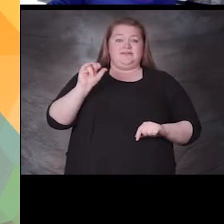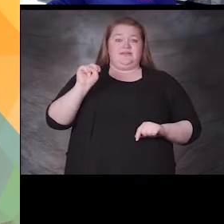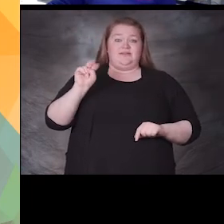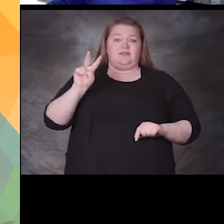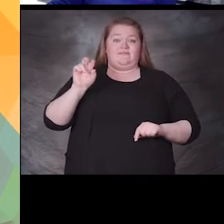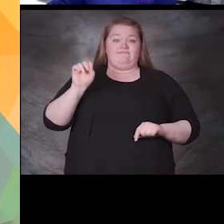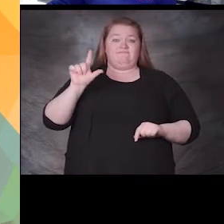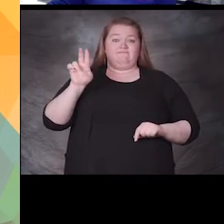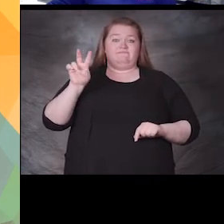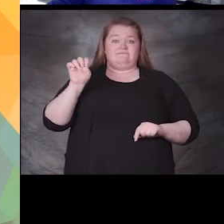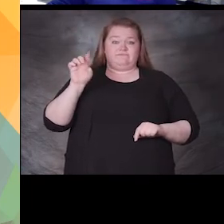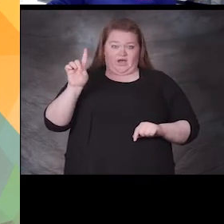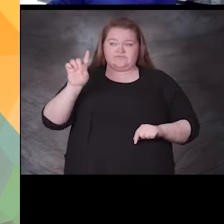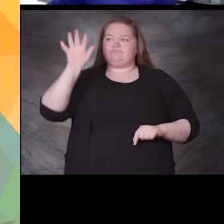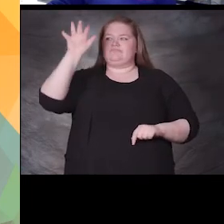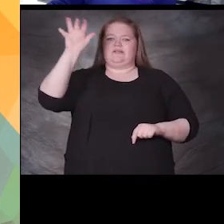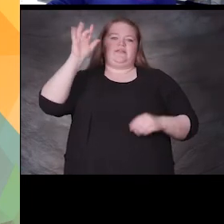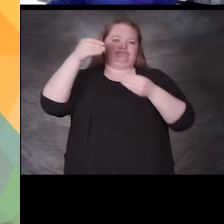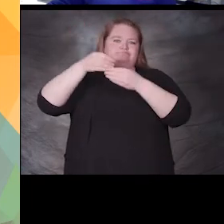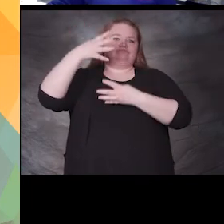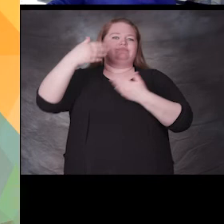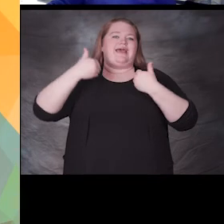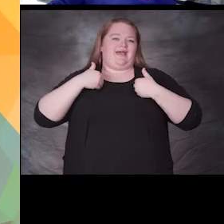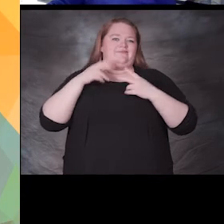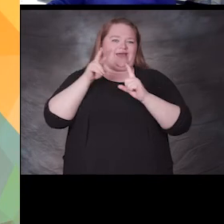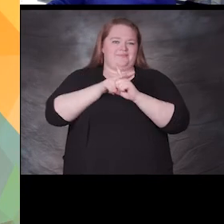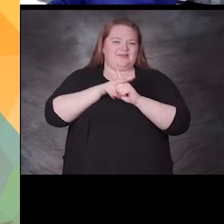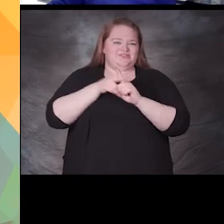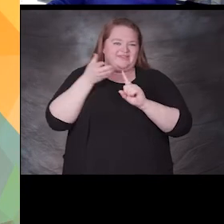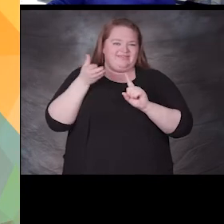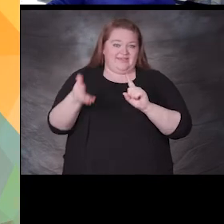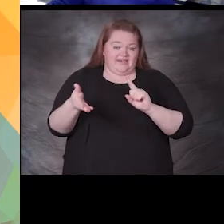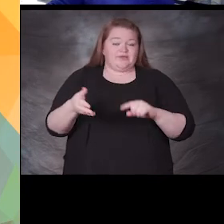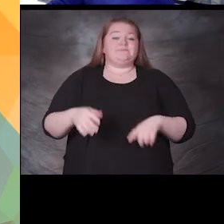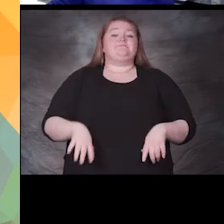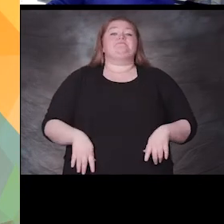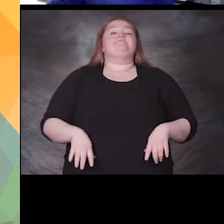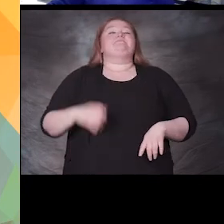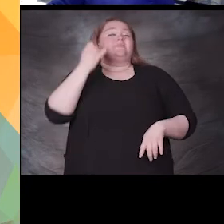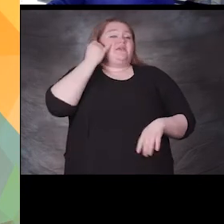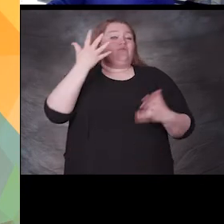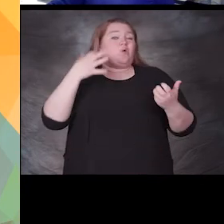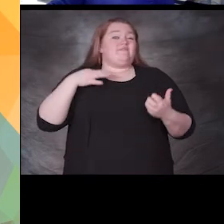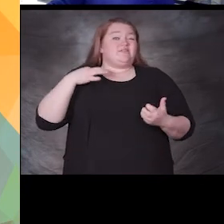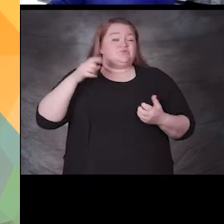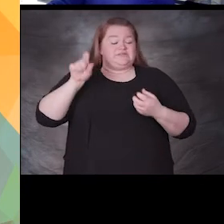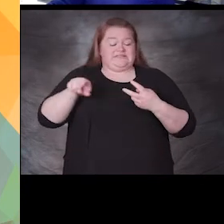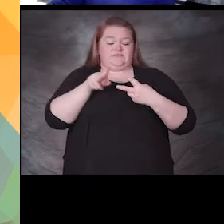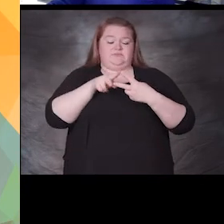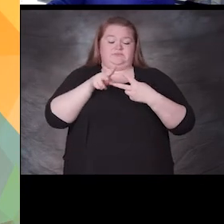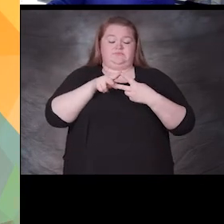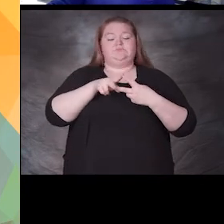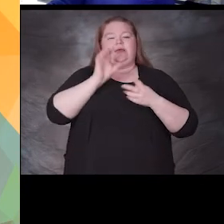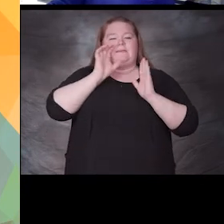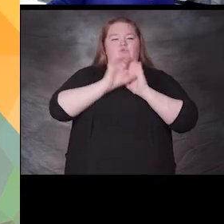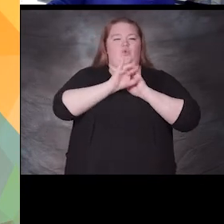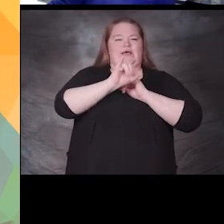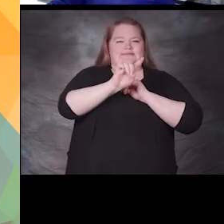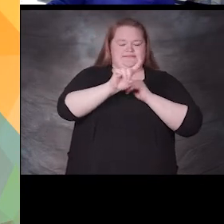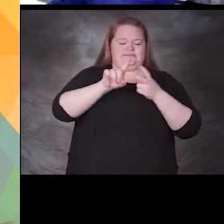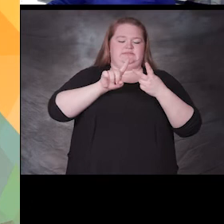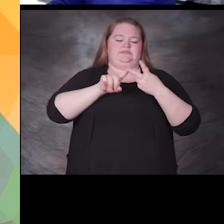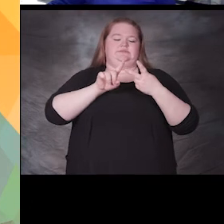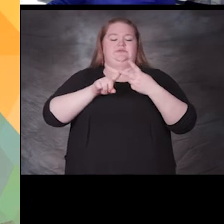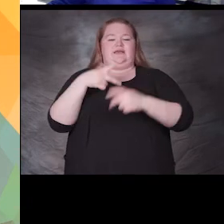for your id so you're going to bring that in we can take a color copy here and then we need your vaccination card as well and miss rose